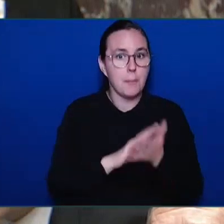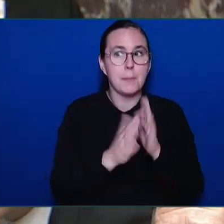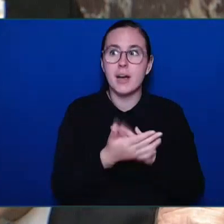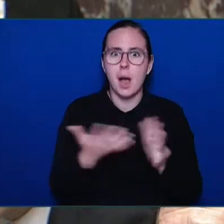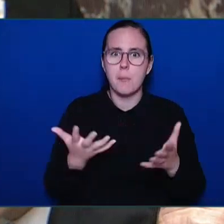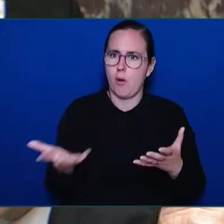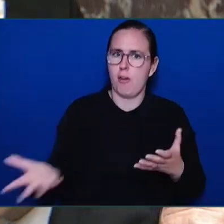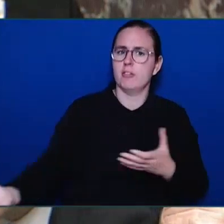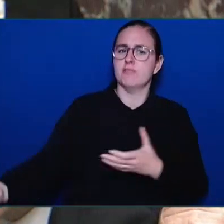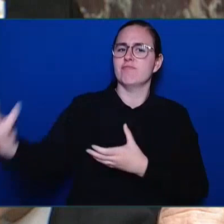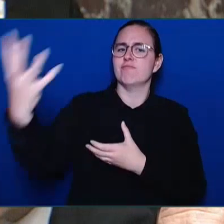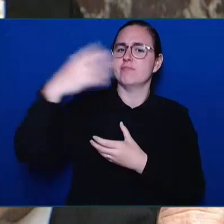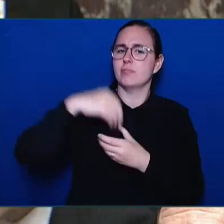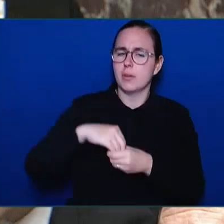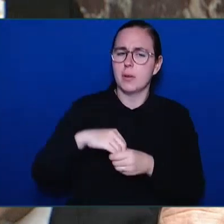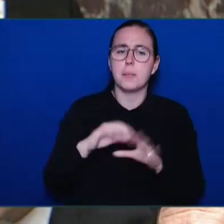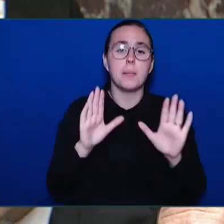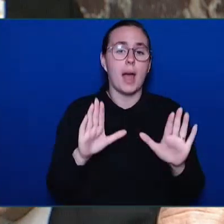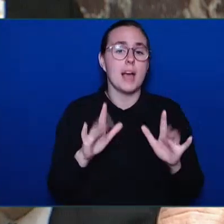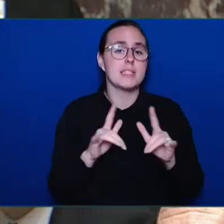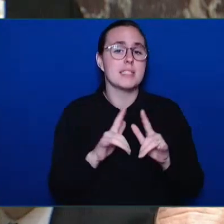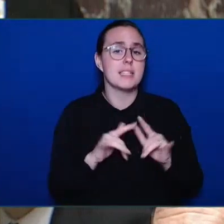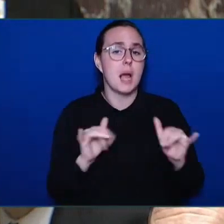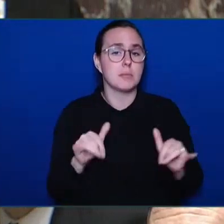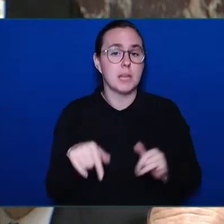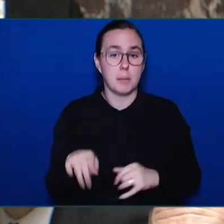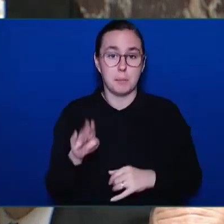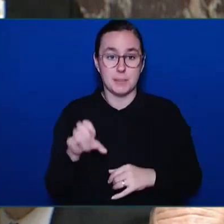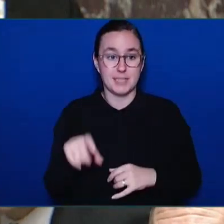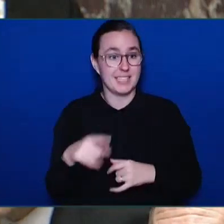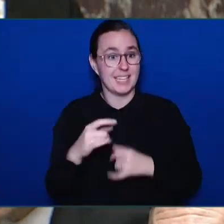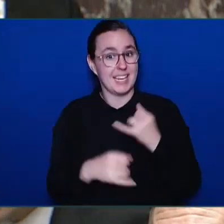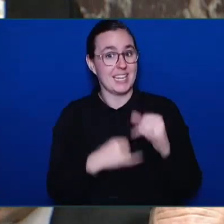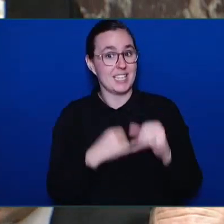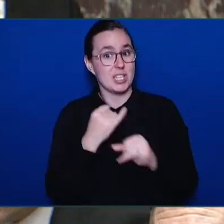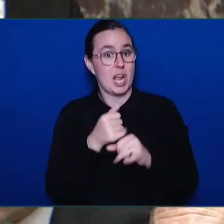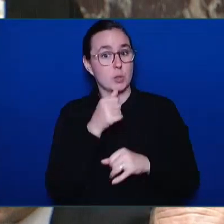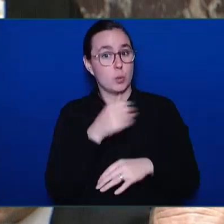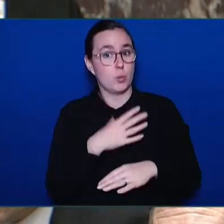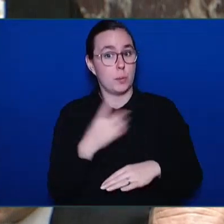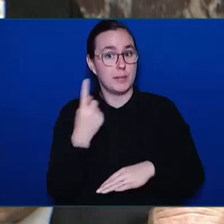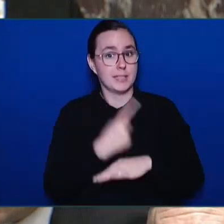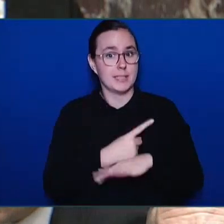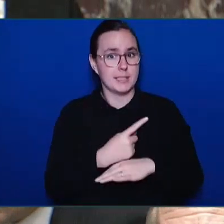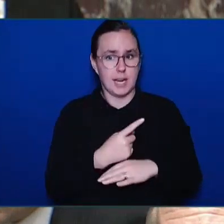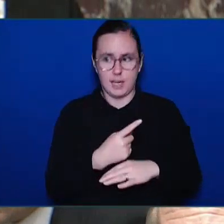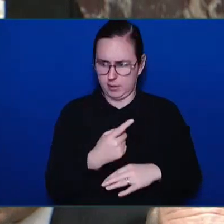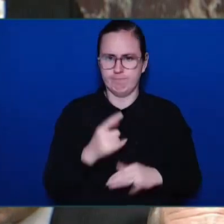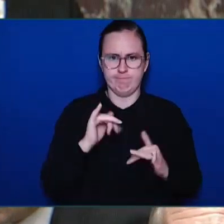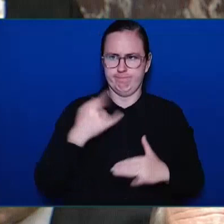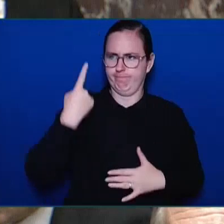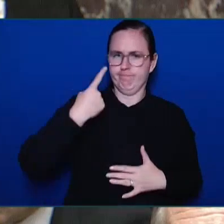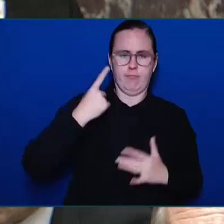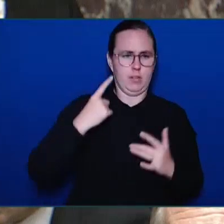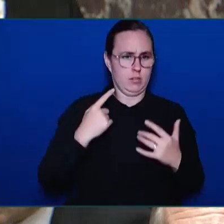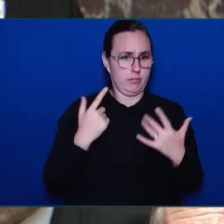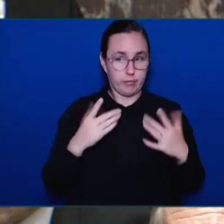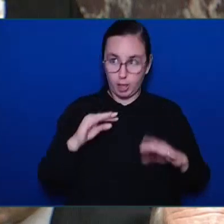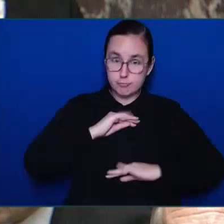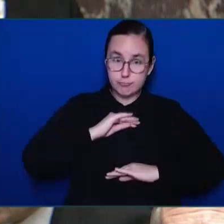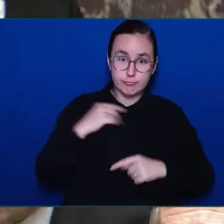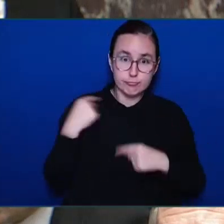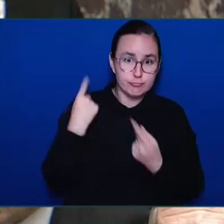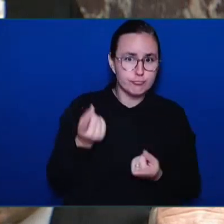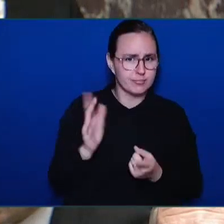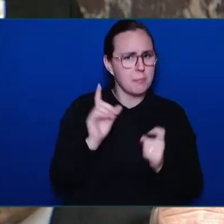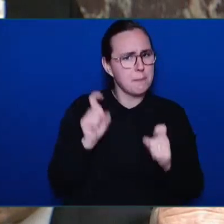equality. Just this past week, the Office of the Human Rights Commissioner released its report following an inquiry into hate in BC during the COVID